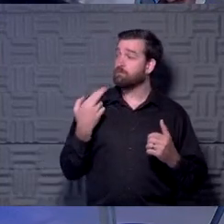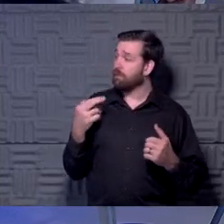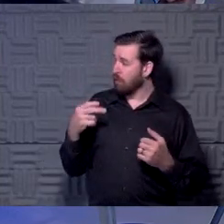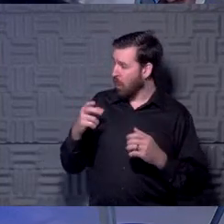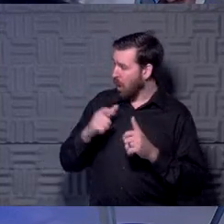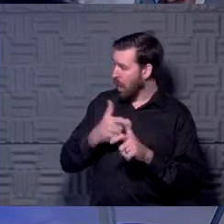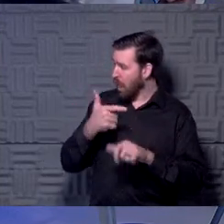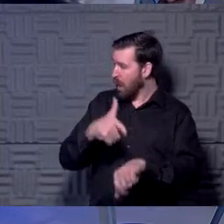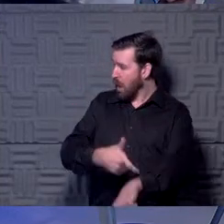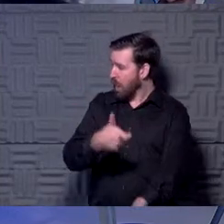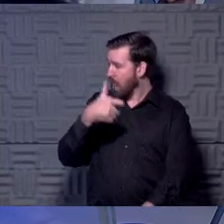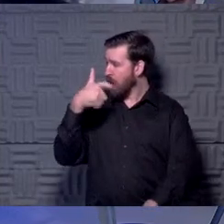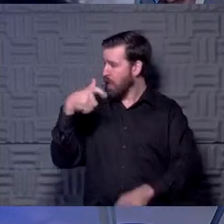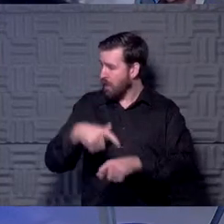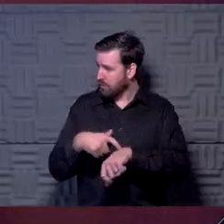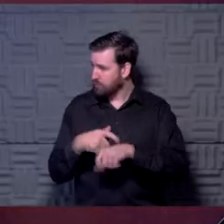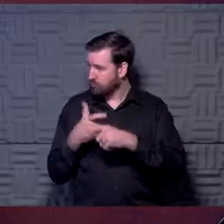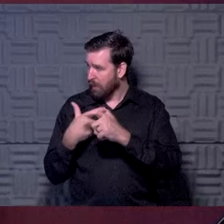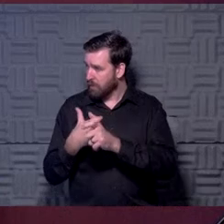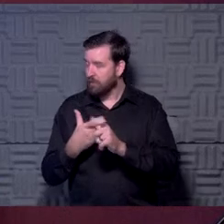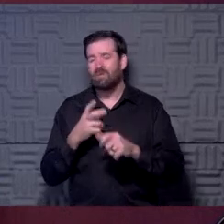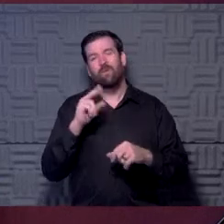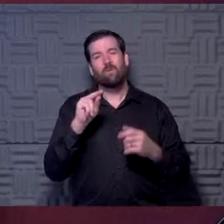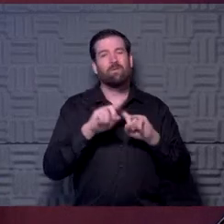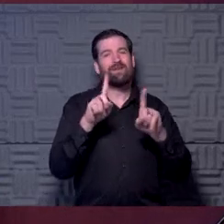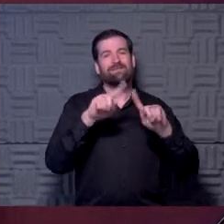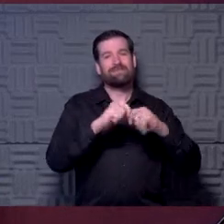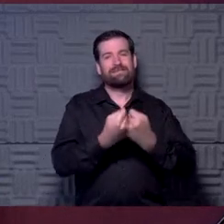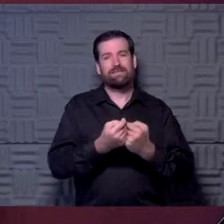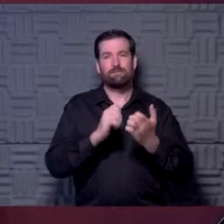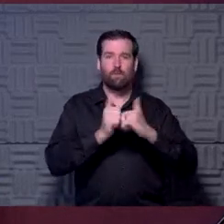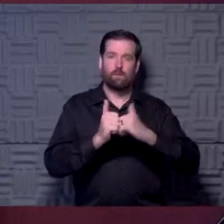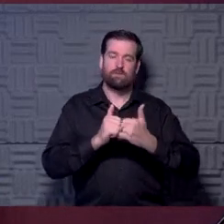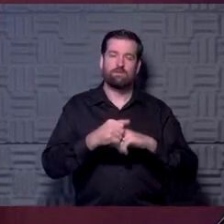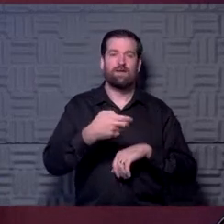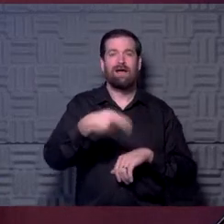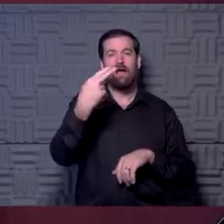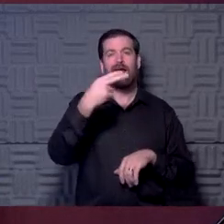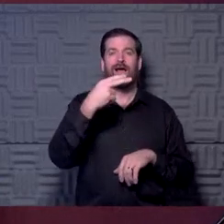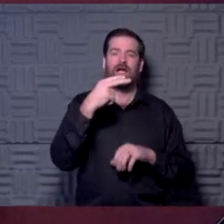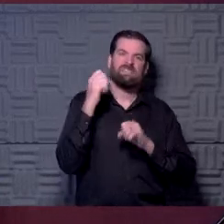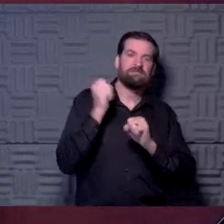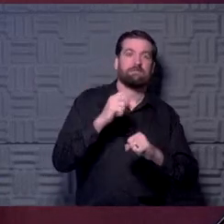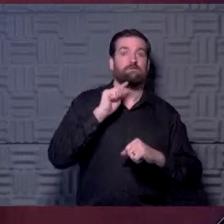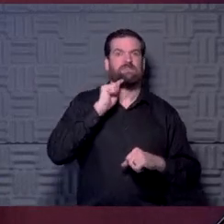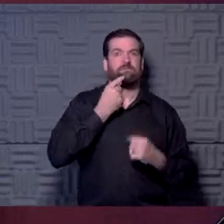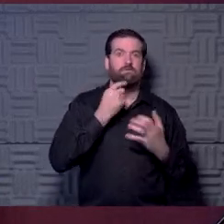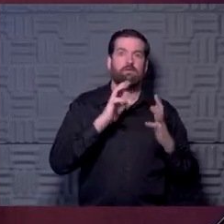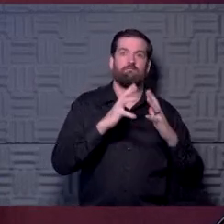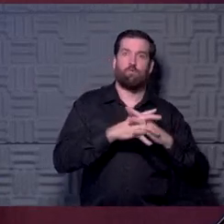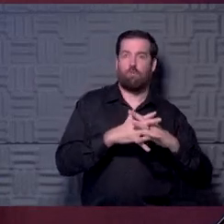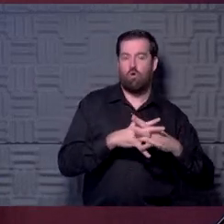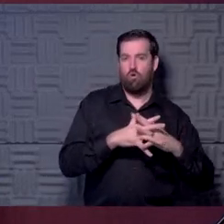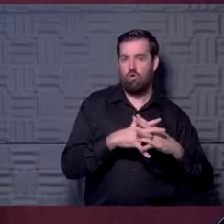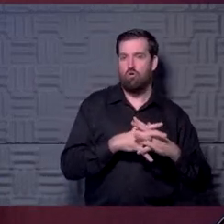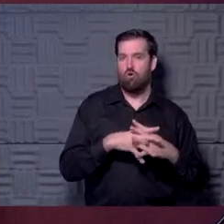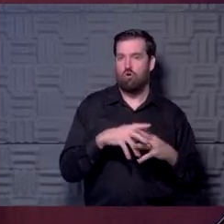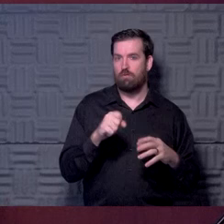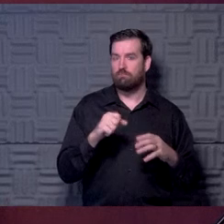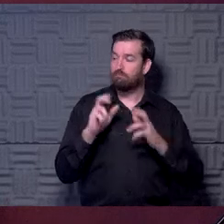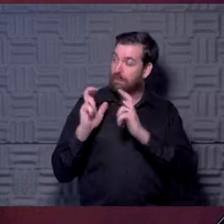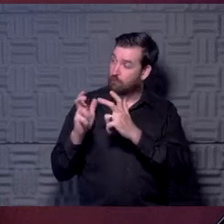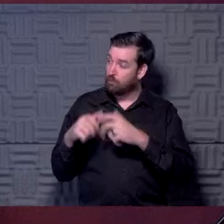I don't know necessarily long distance running, but as far as team sports to high intensity football, for sure, I think is if you look at